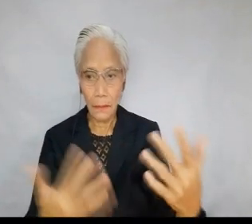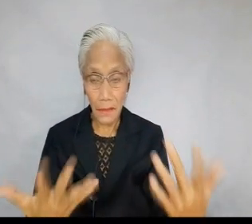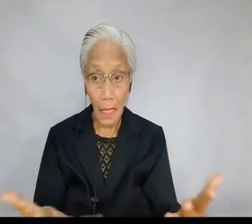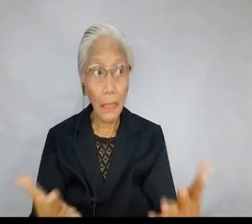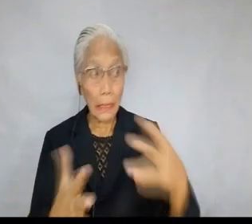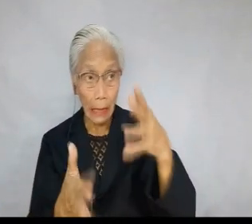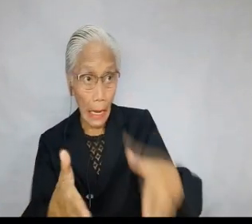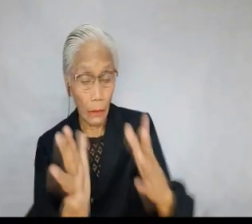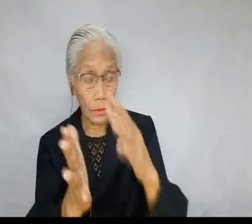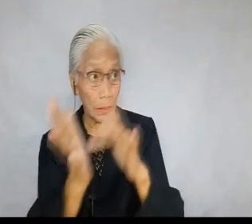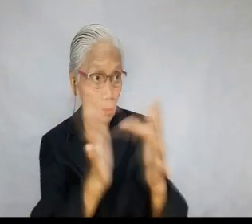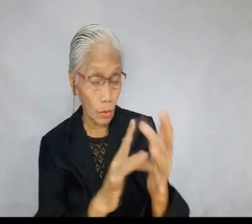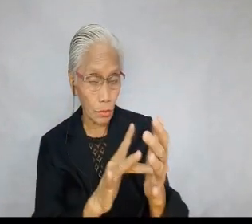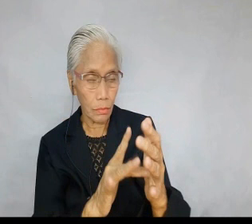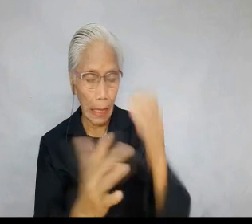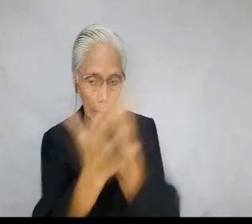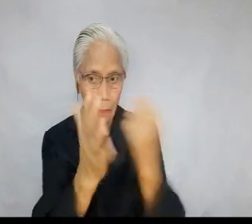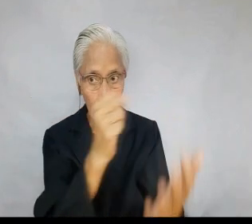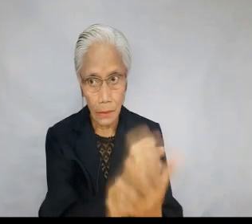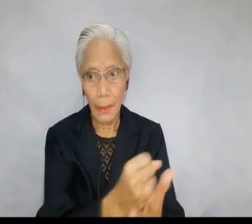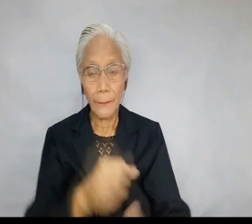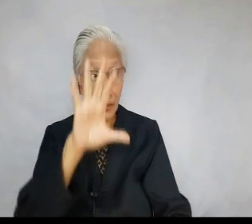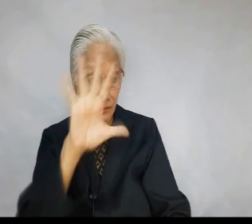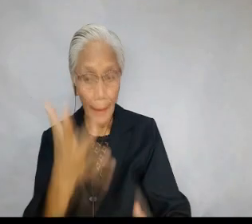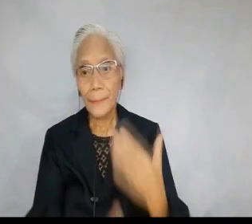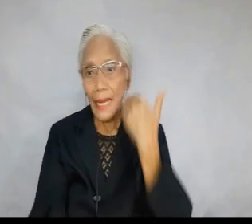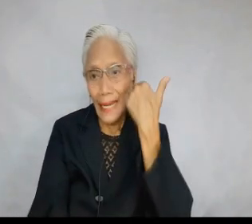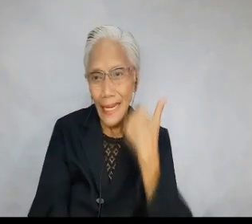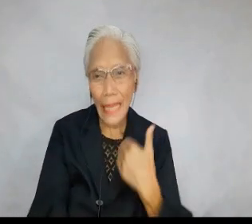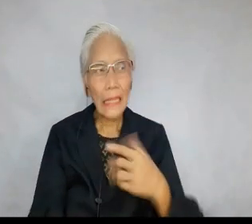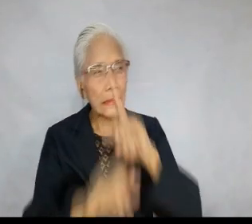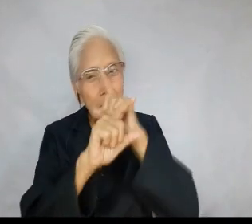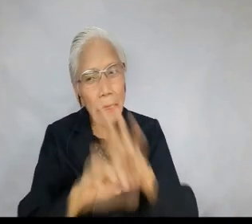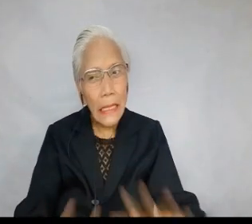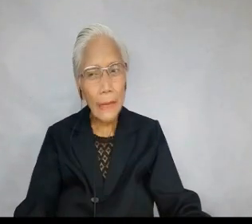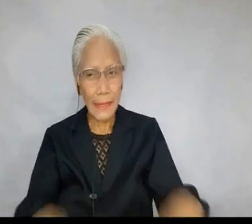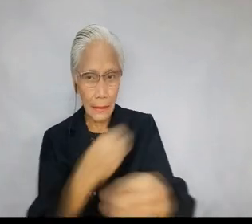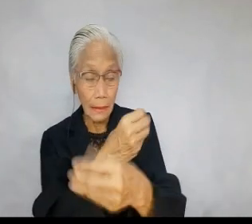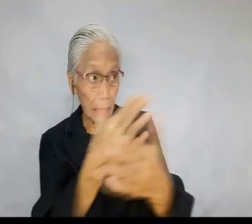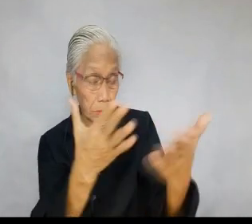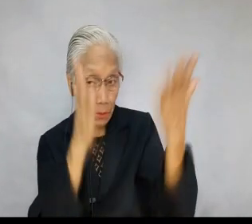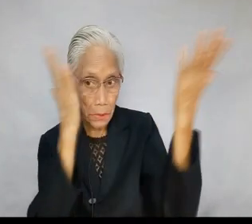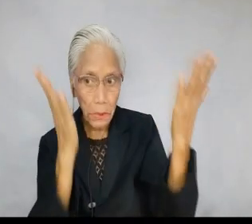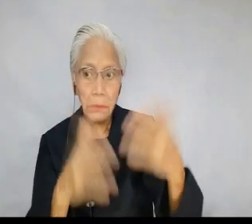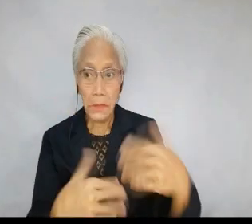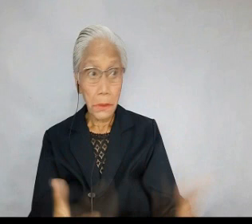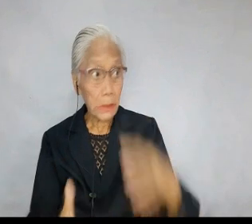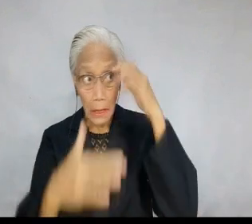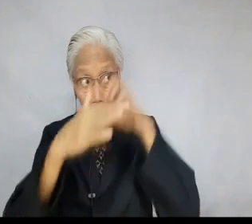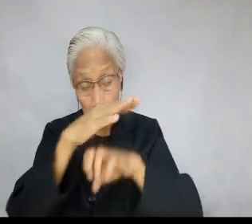he had Jesus scourged, 14. him over to be crucified. 15. Lacking in gentleness, generosity and service.